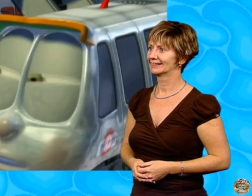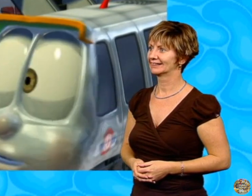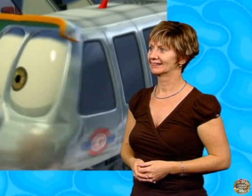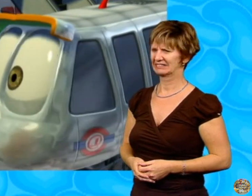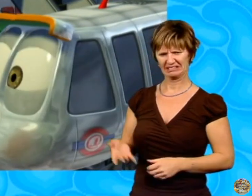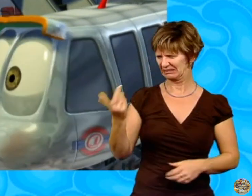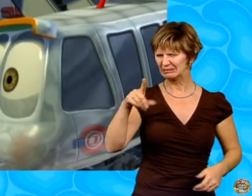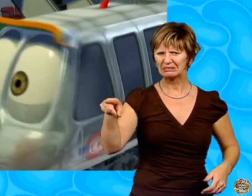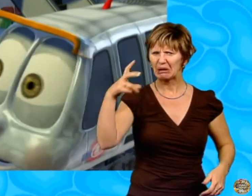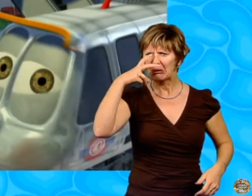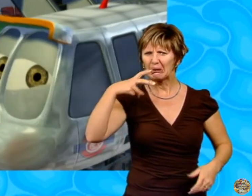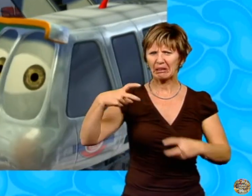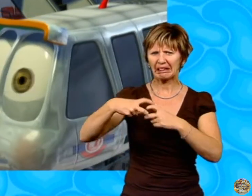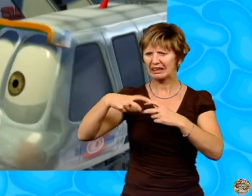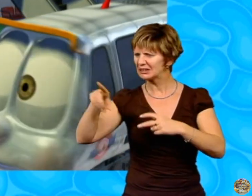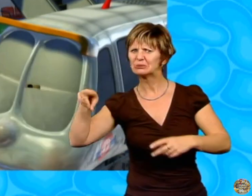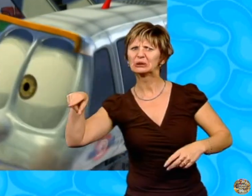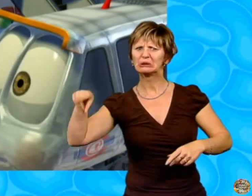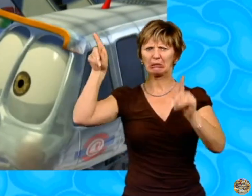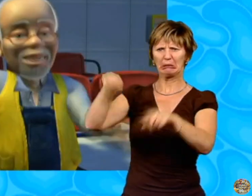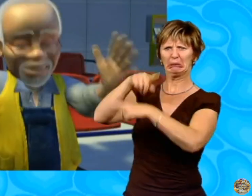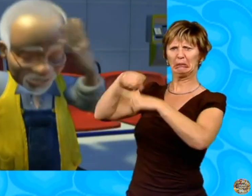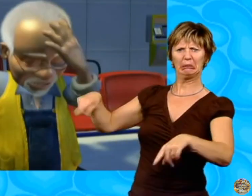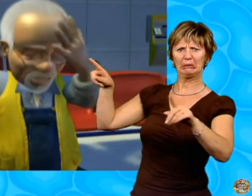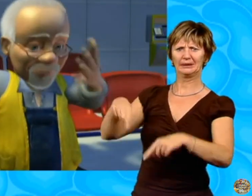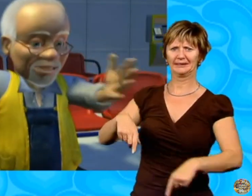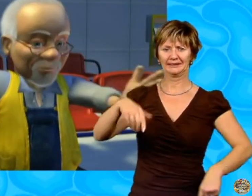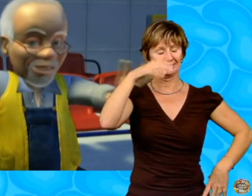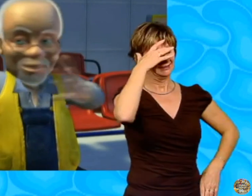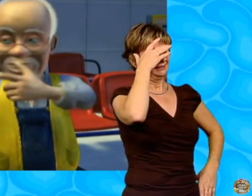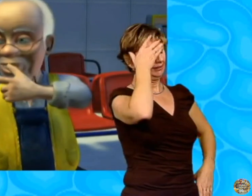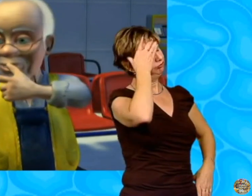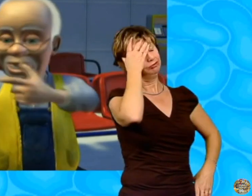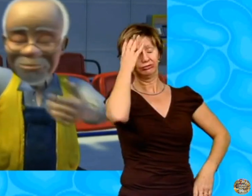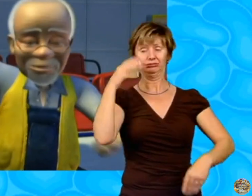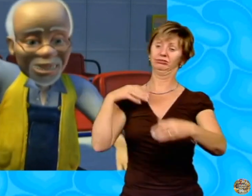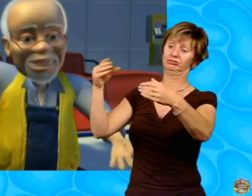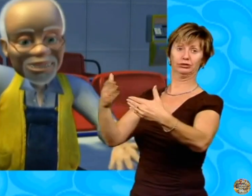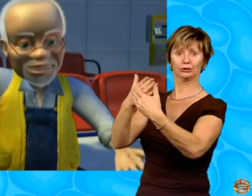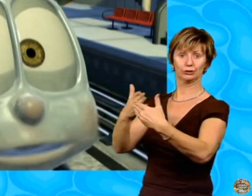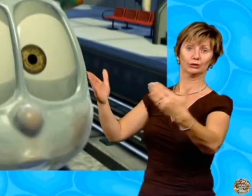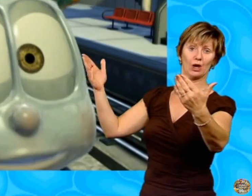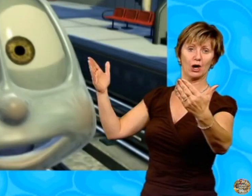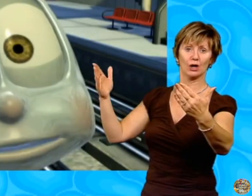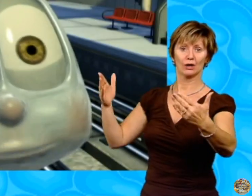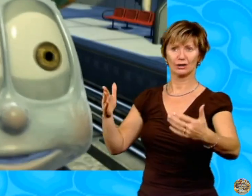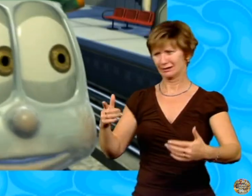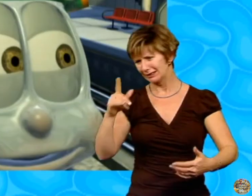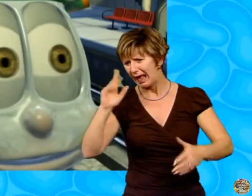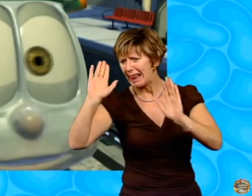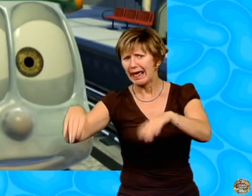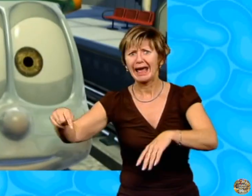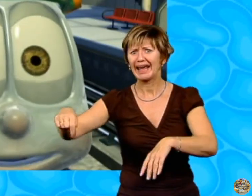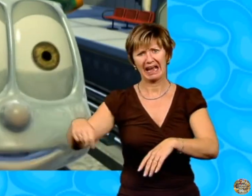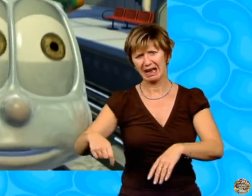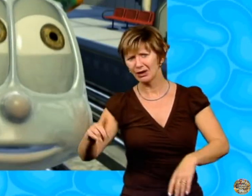What are you doing with that old thing, Mr Rails? Oh, I'm putting it on display. You can't put it